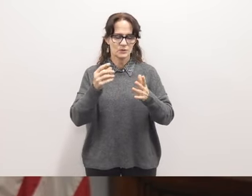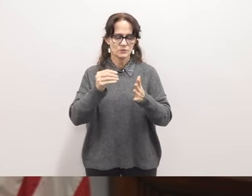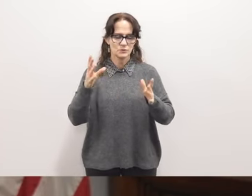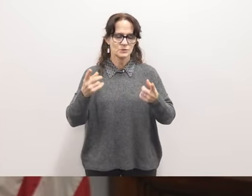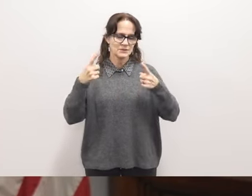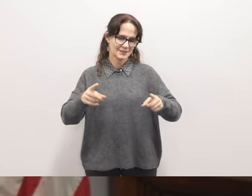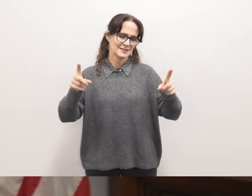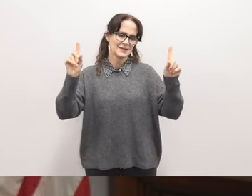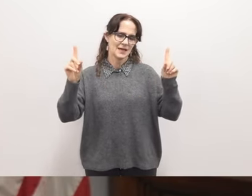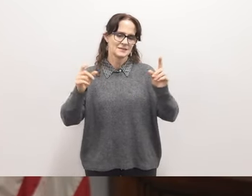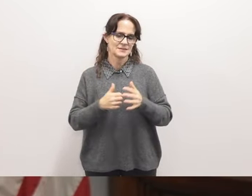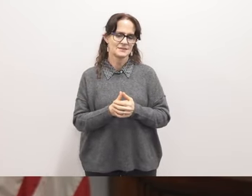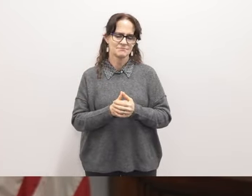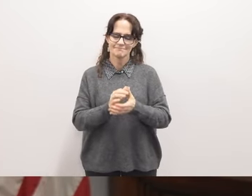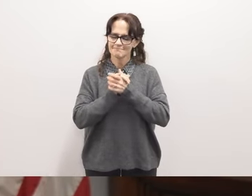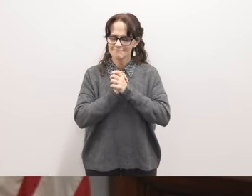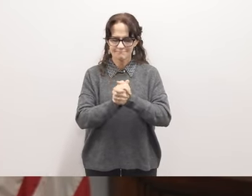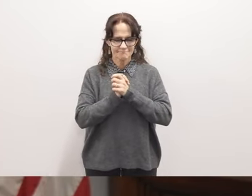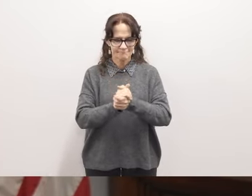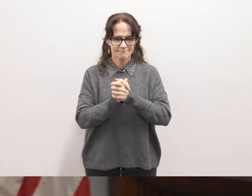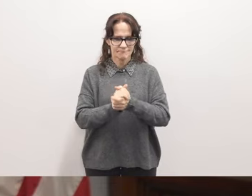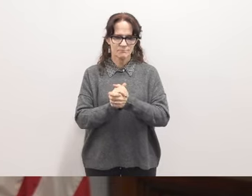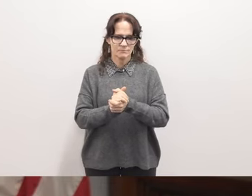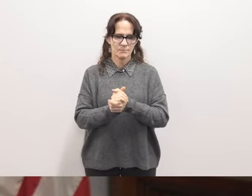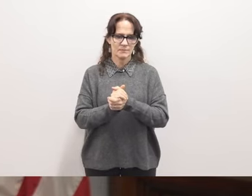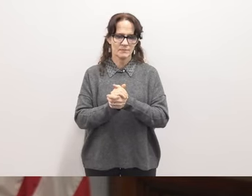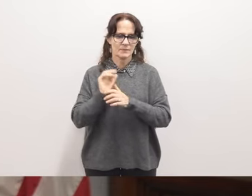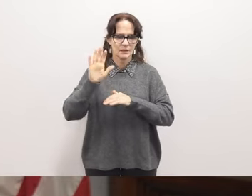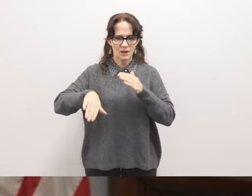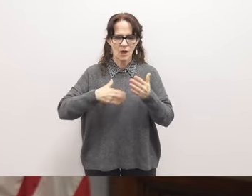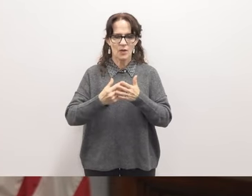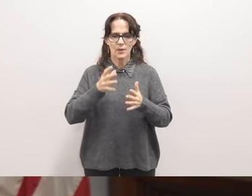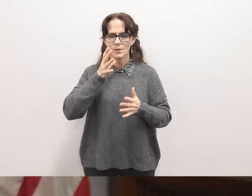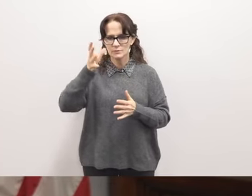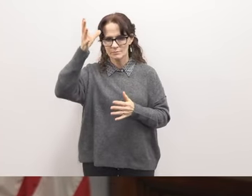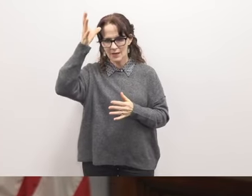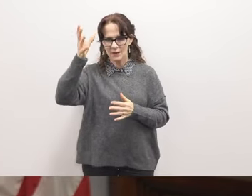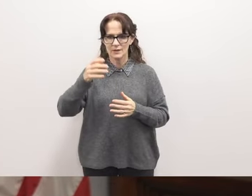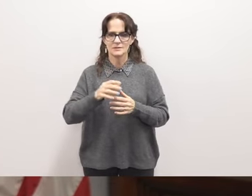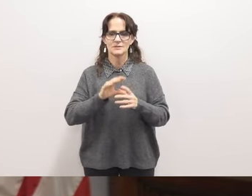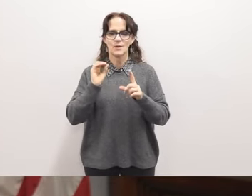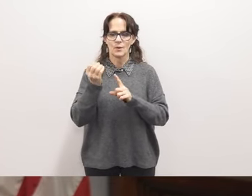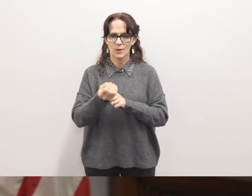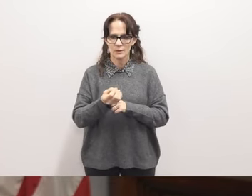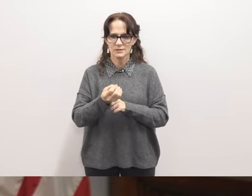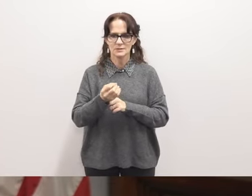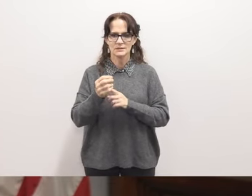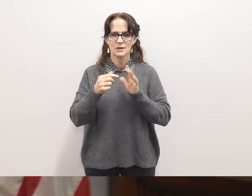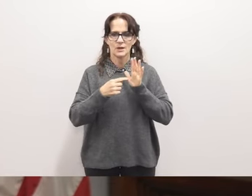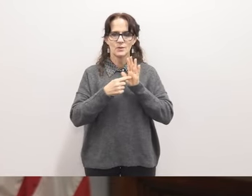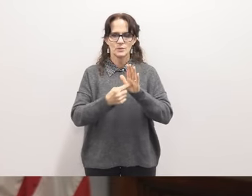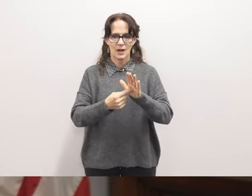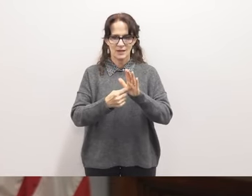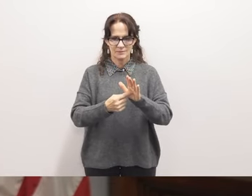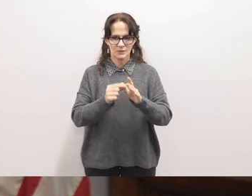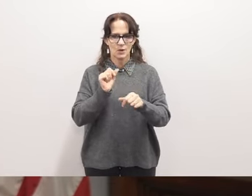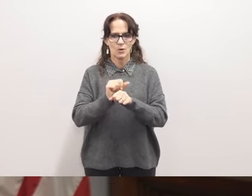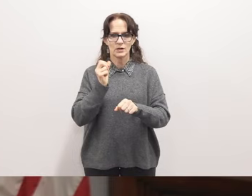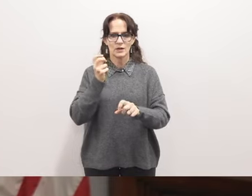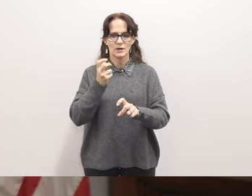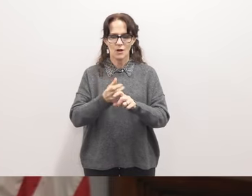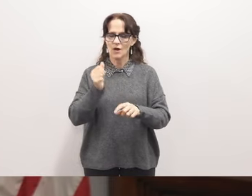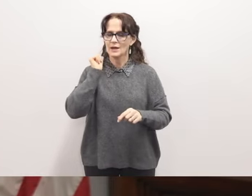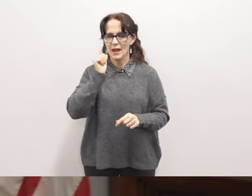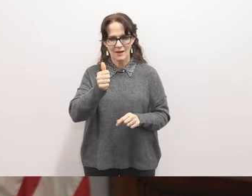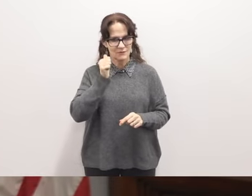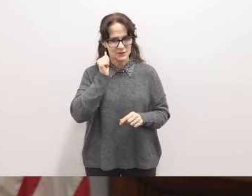so uh just big congratulations to um all those parents and organizations and organizational reps that are working hard every day